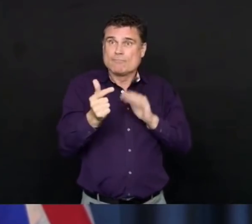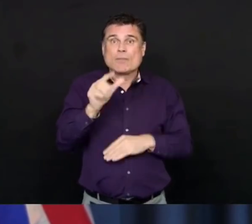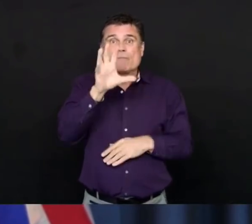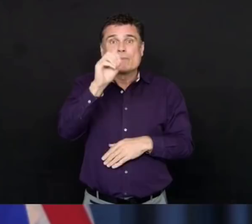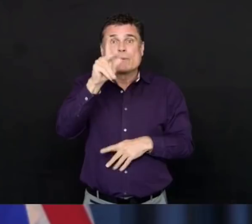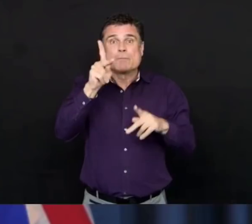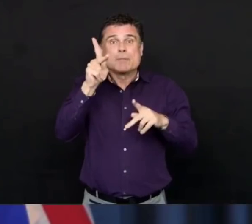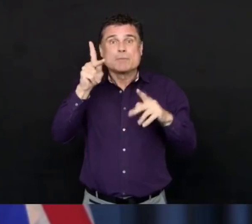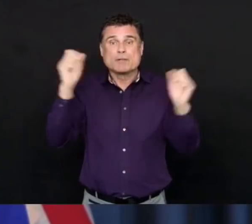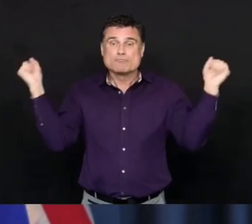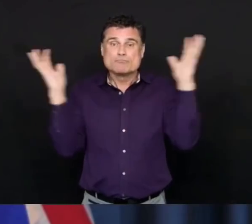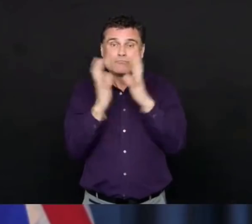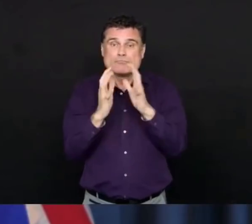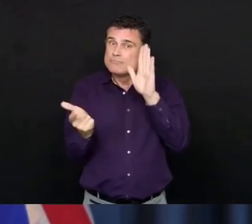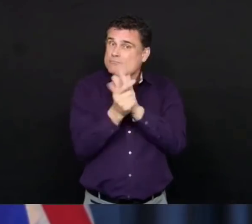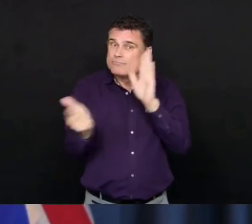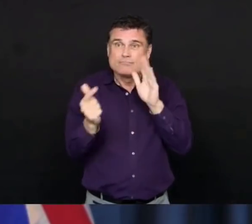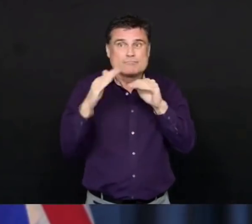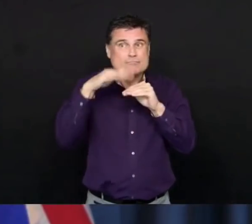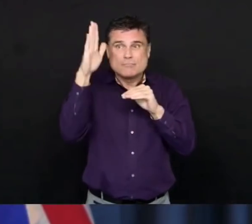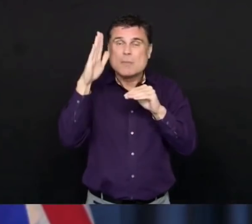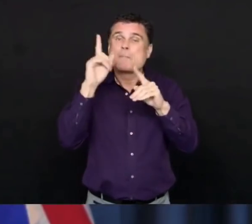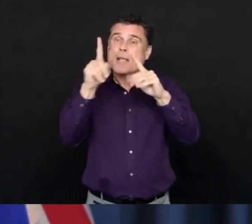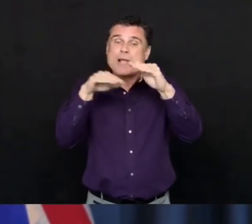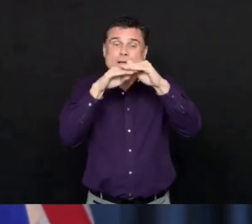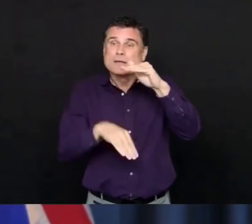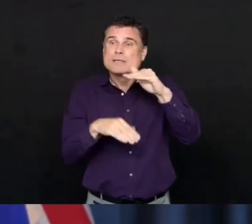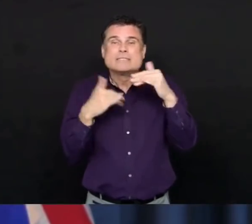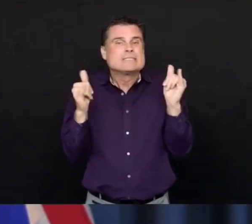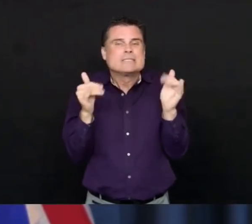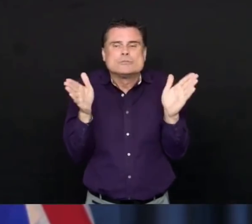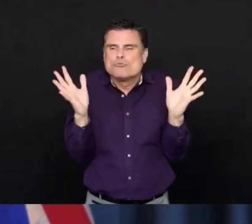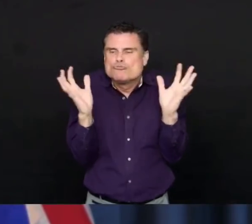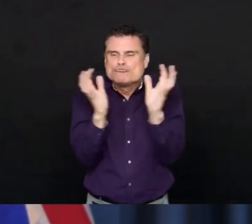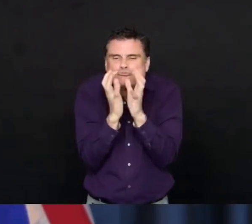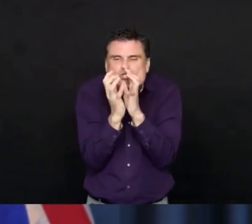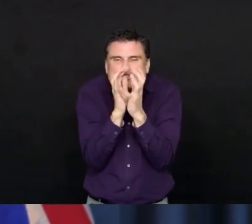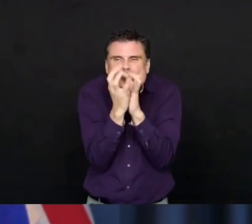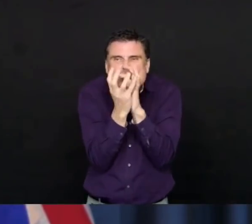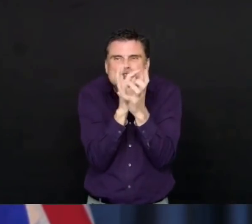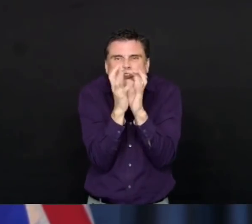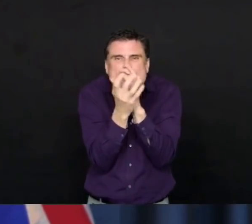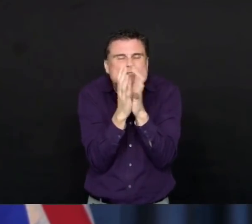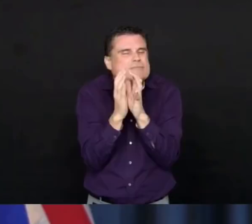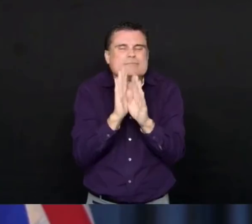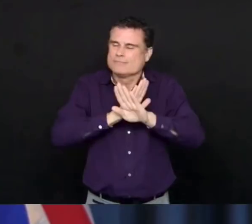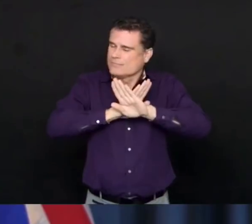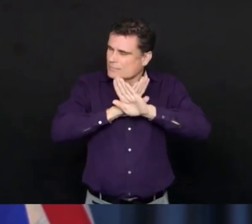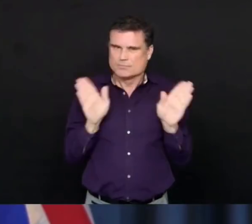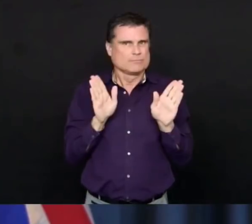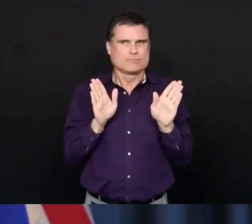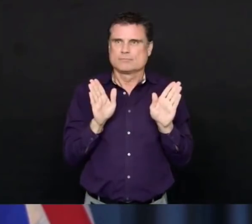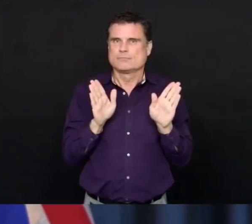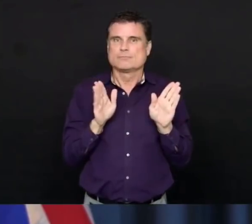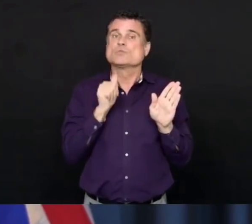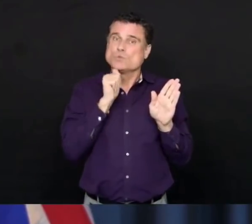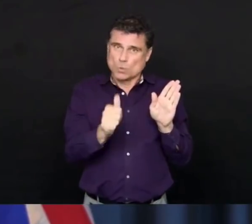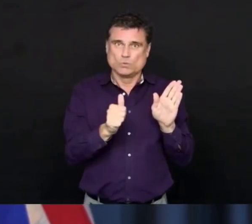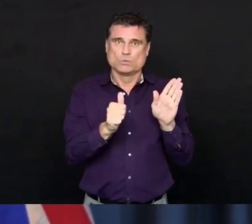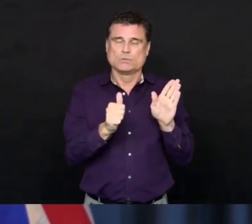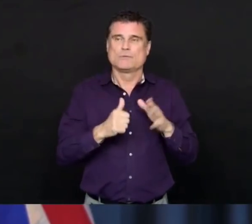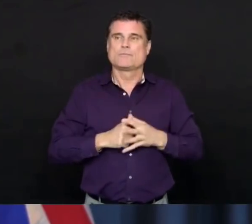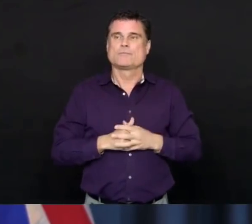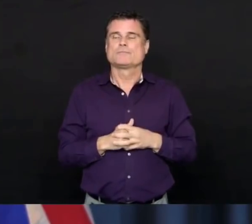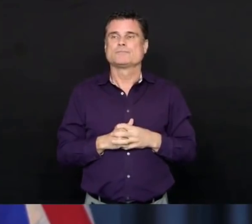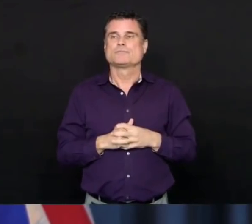problematic. And if you are coming together as a small group, maintaining those distances, making sure you're doing the things we